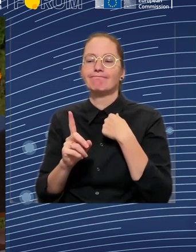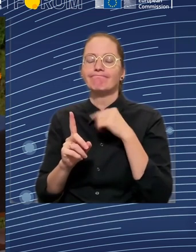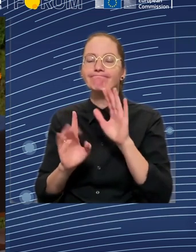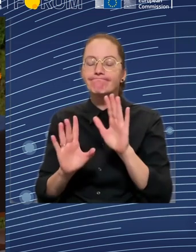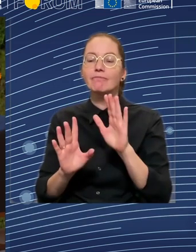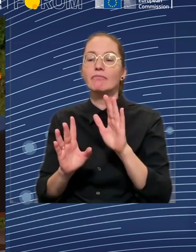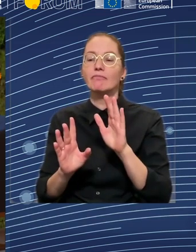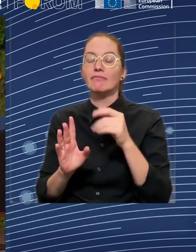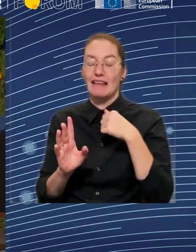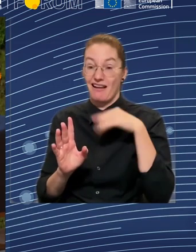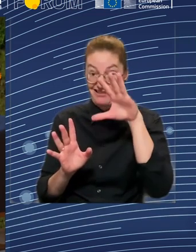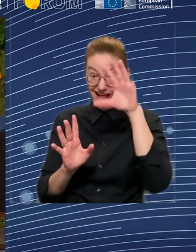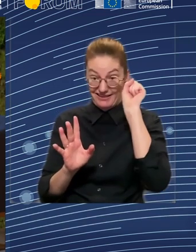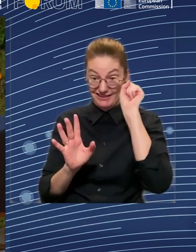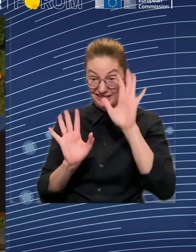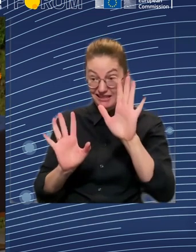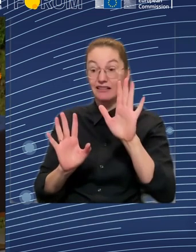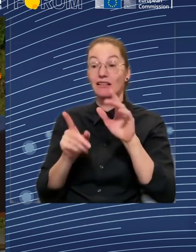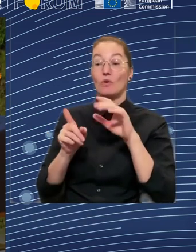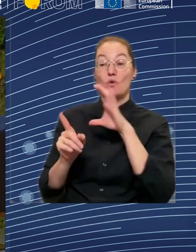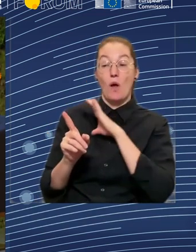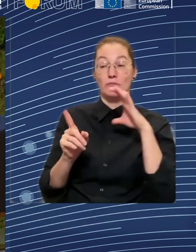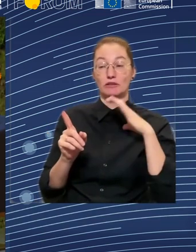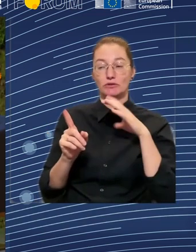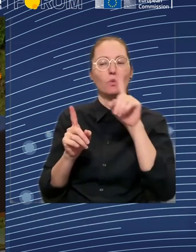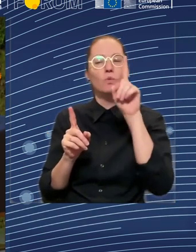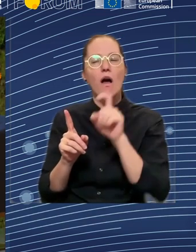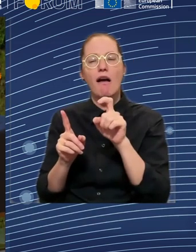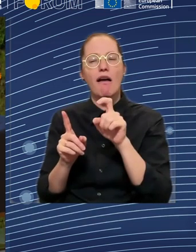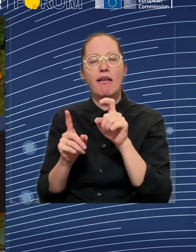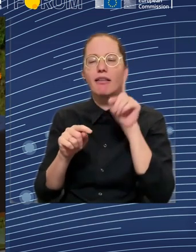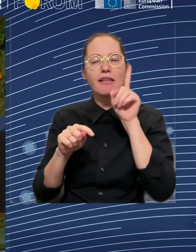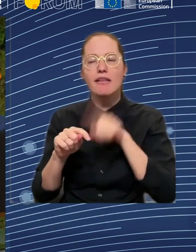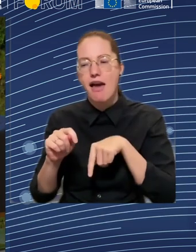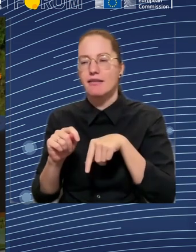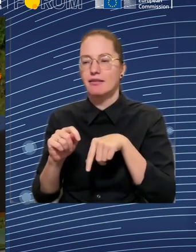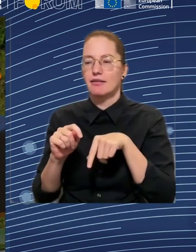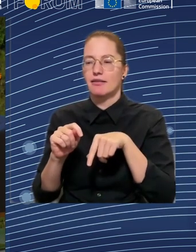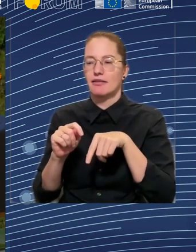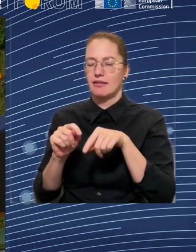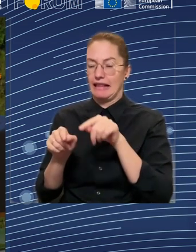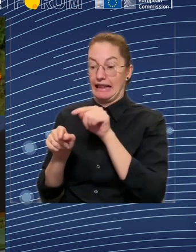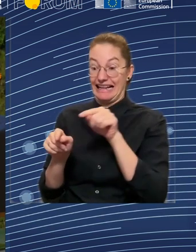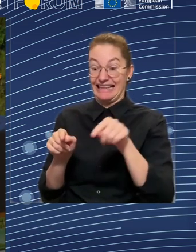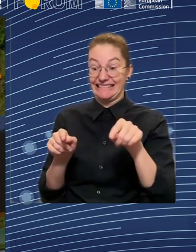poverty and income inequality, do you know what explains those differences when we look at social protection?